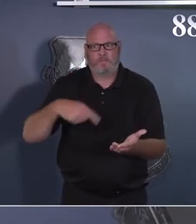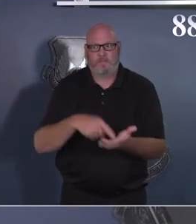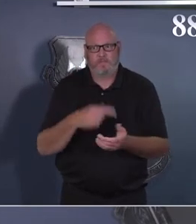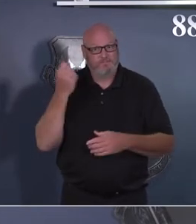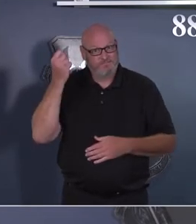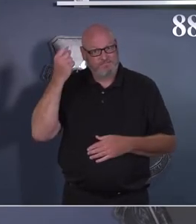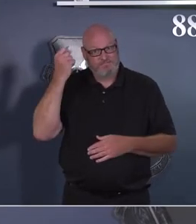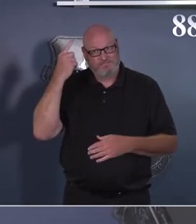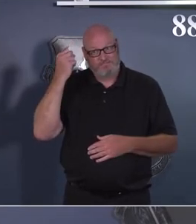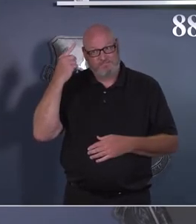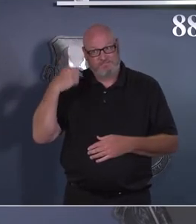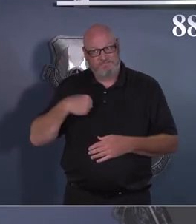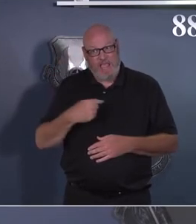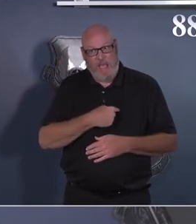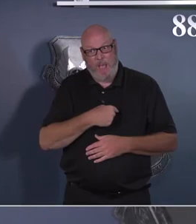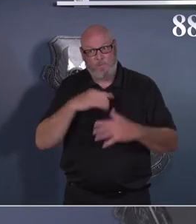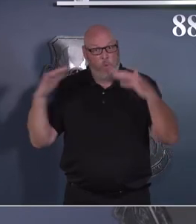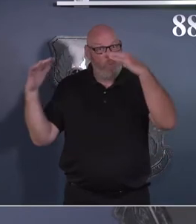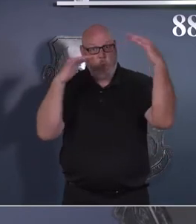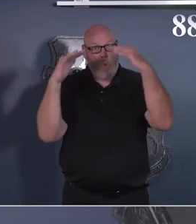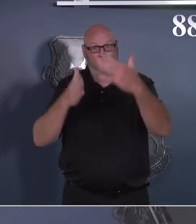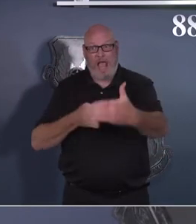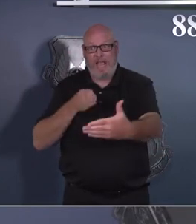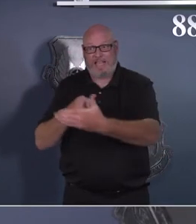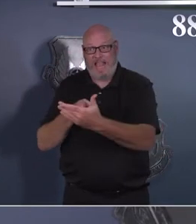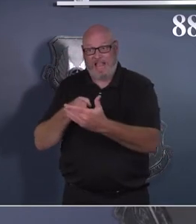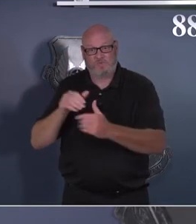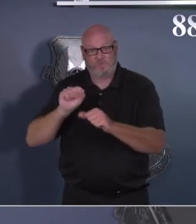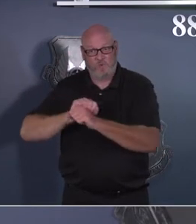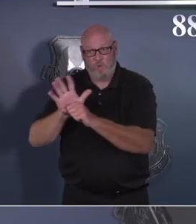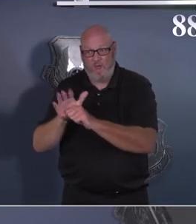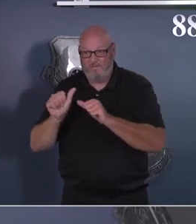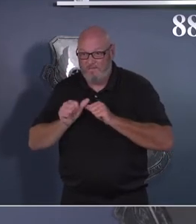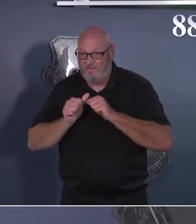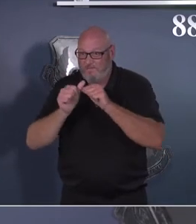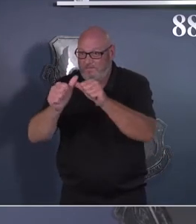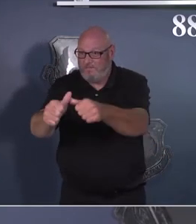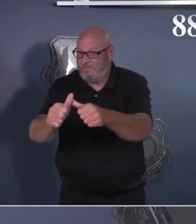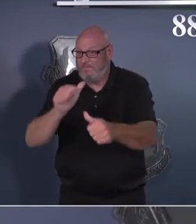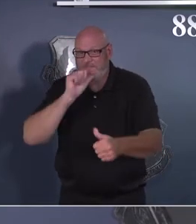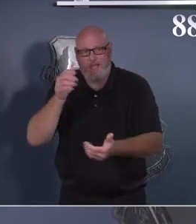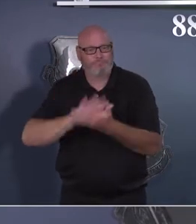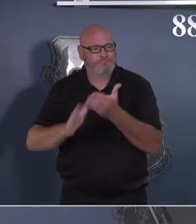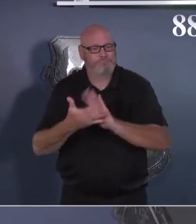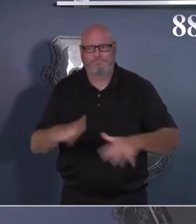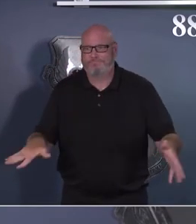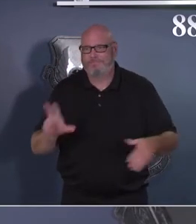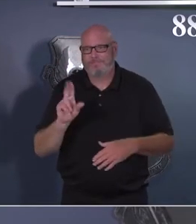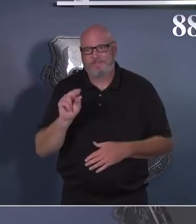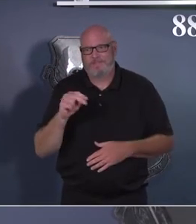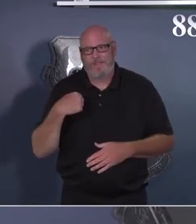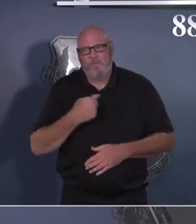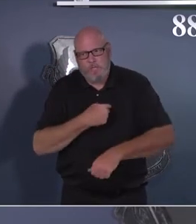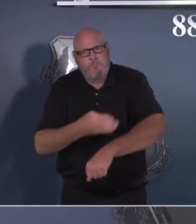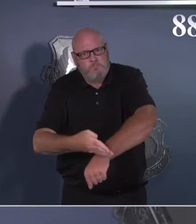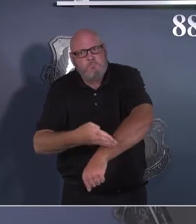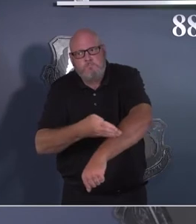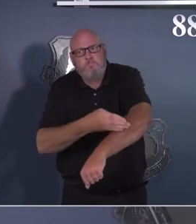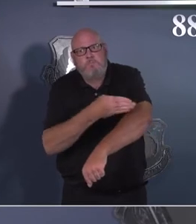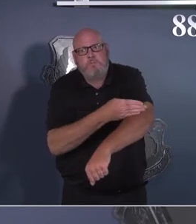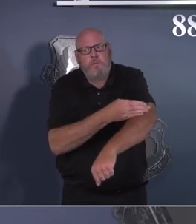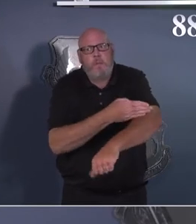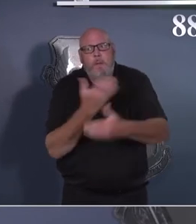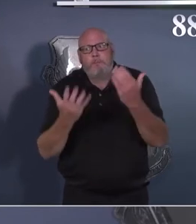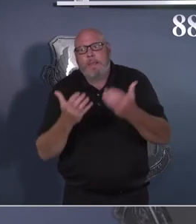longer than we want it to be. We thought we were doing well and lowered kind of some of our shields as we transition to Health Protection